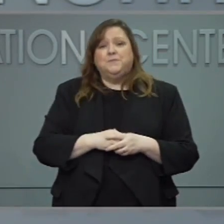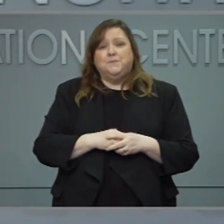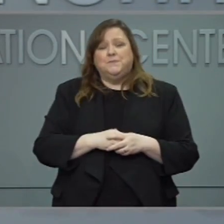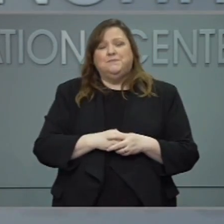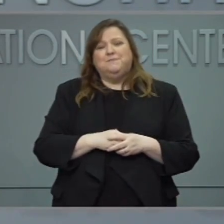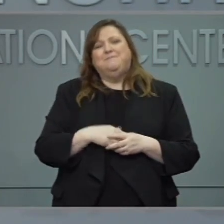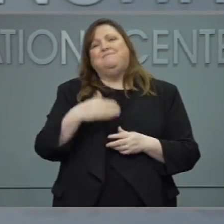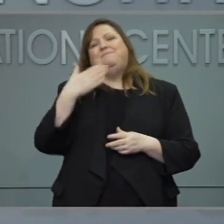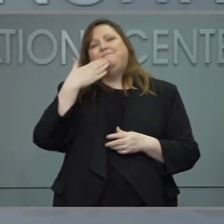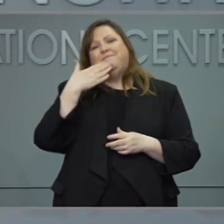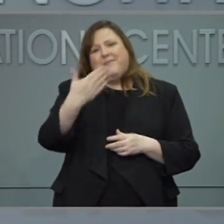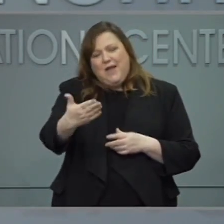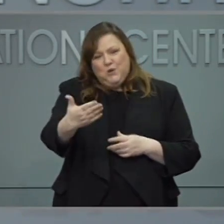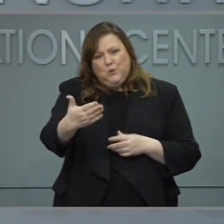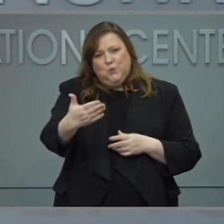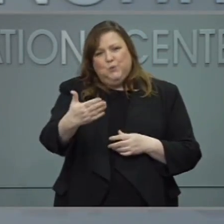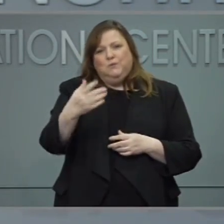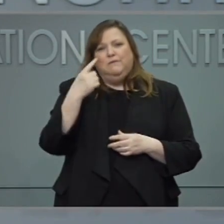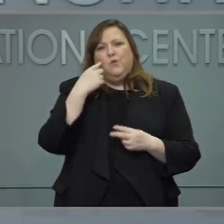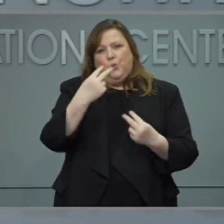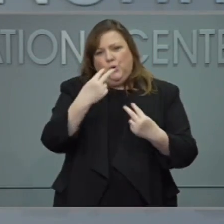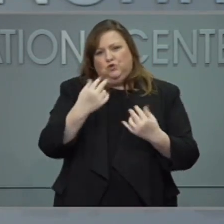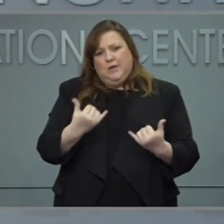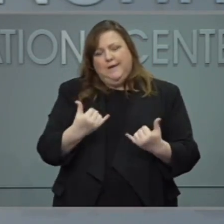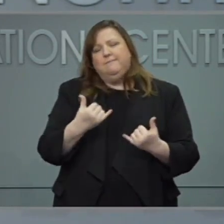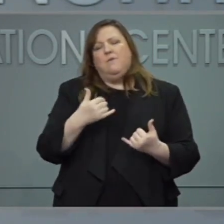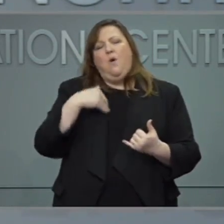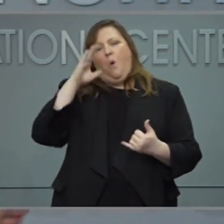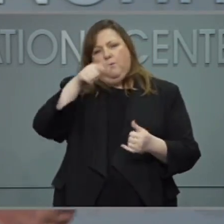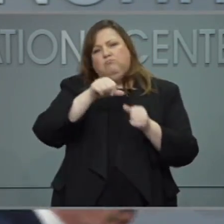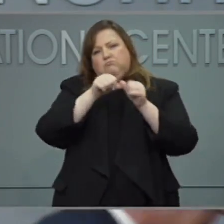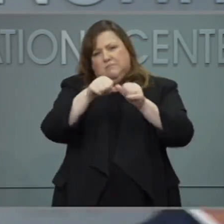Thank you all very much for being with us today and stay safe out there.